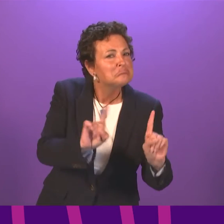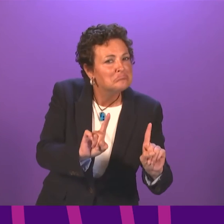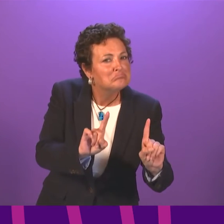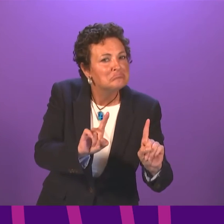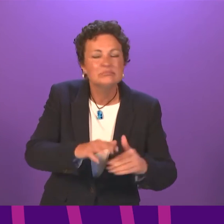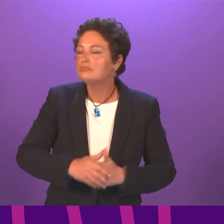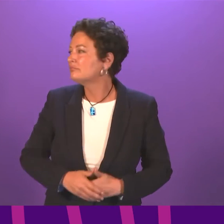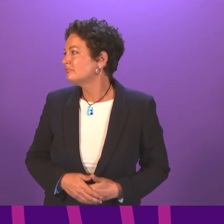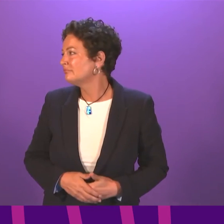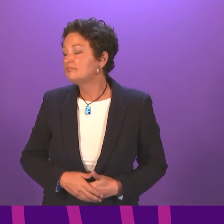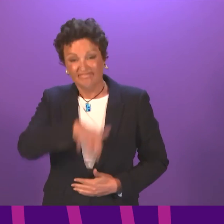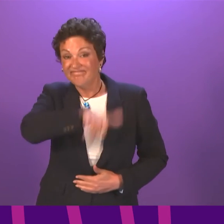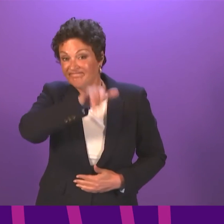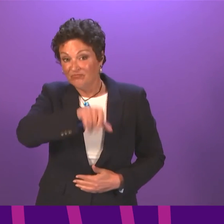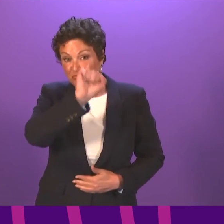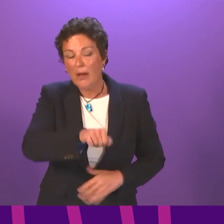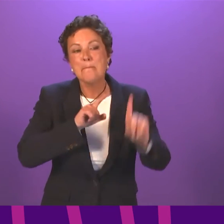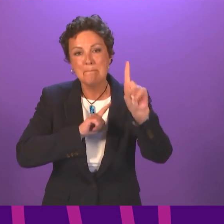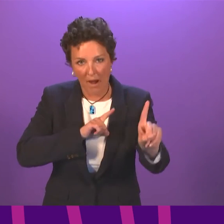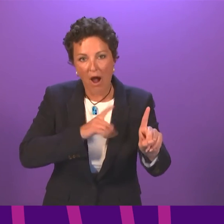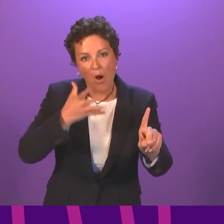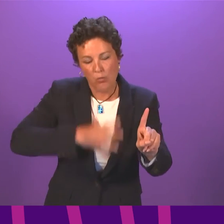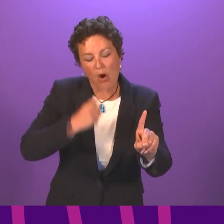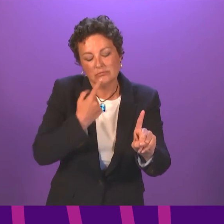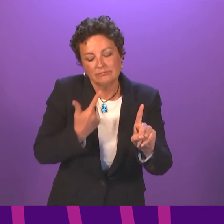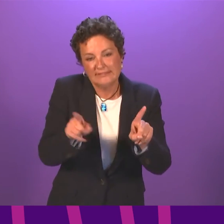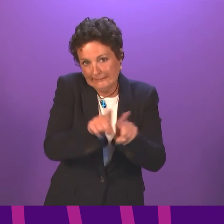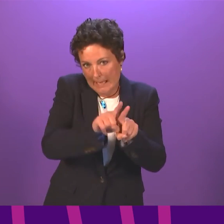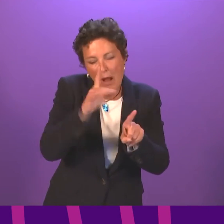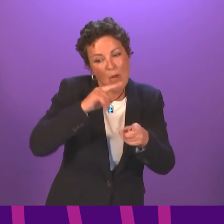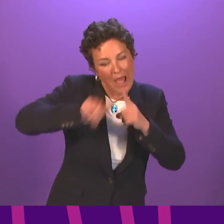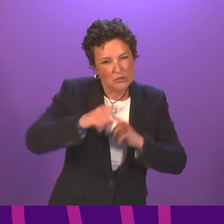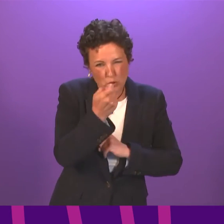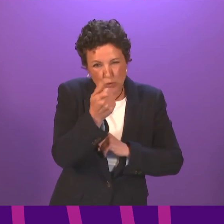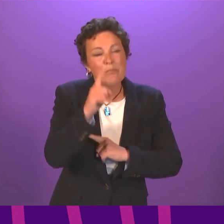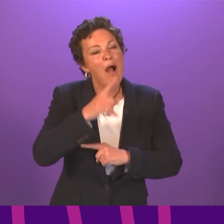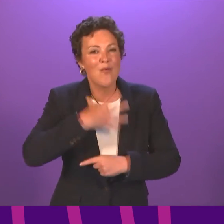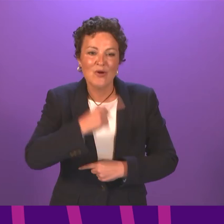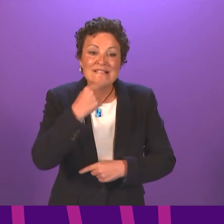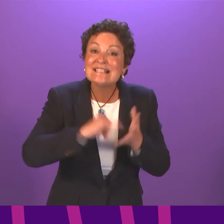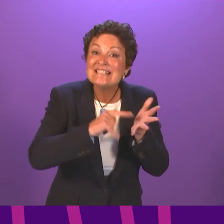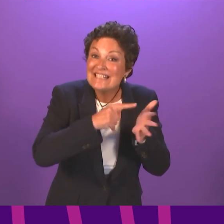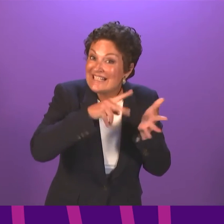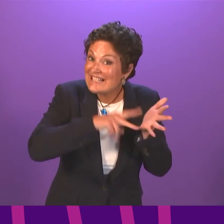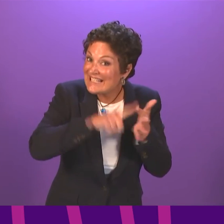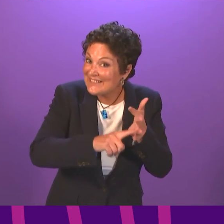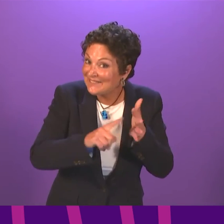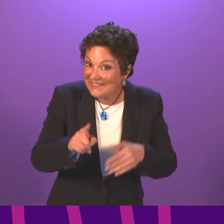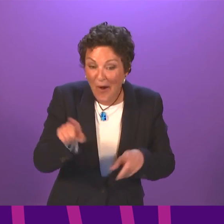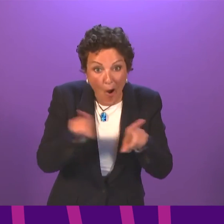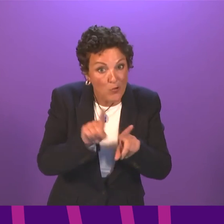to slightly more detail on that, can I also take the opportunity today to wish Steve and all of the Scotland